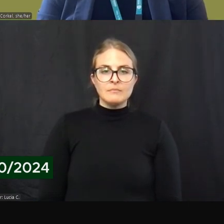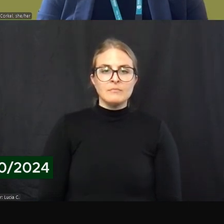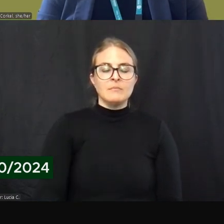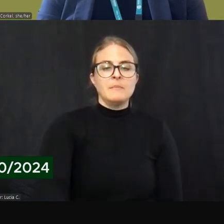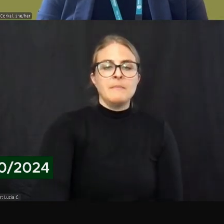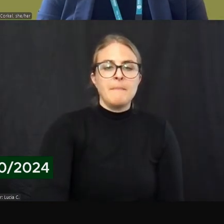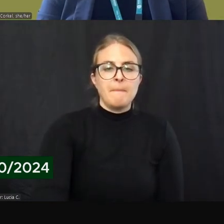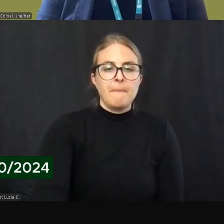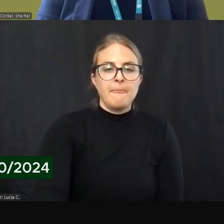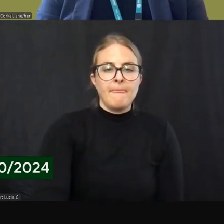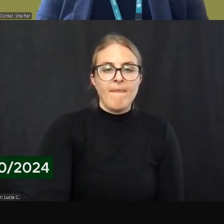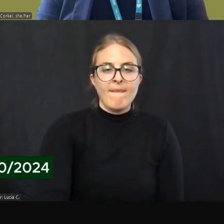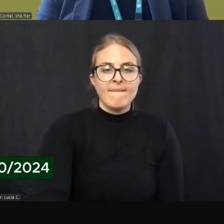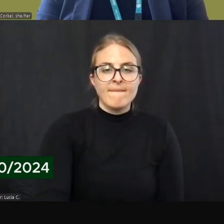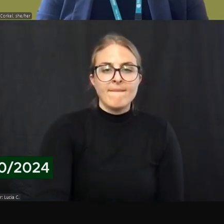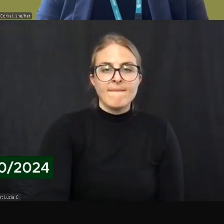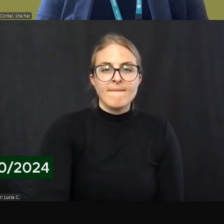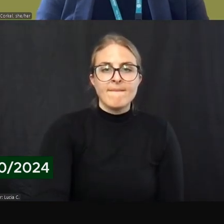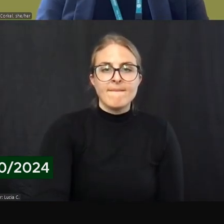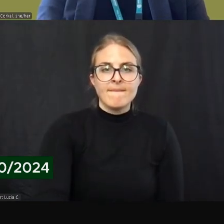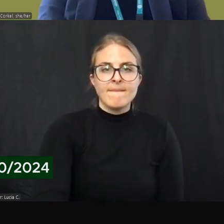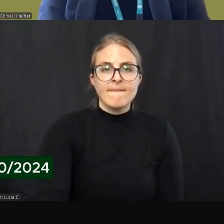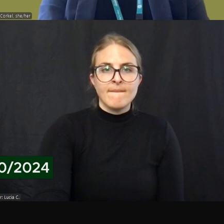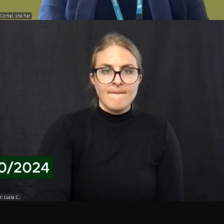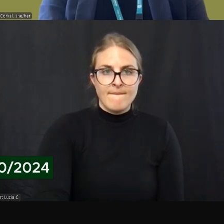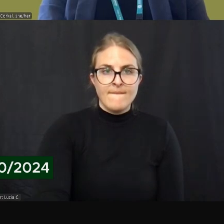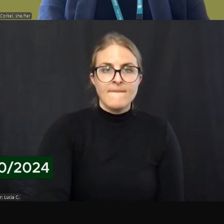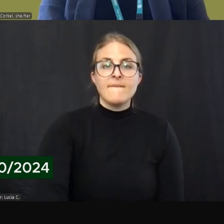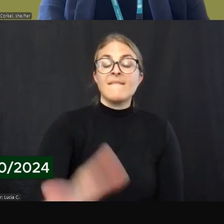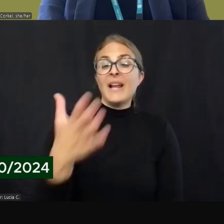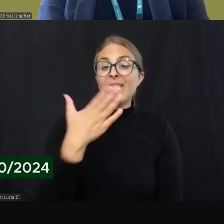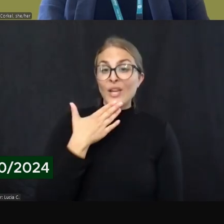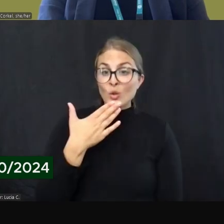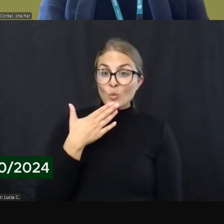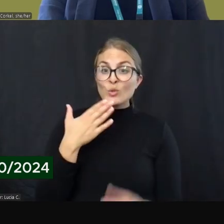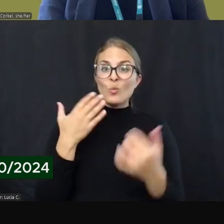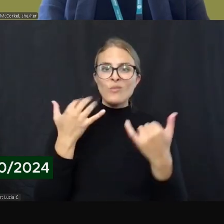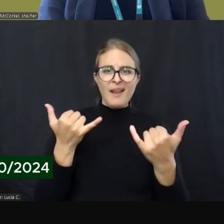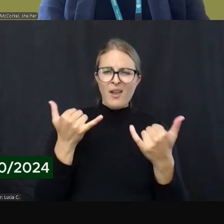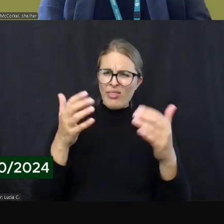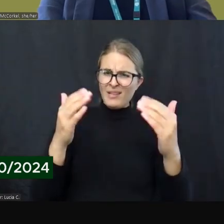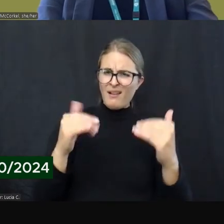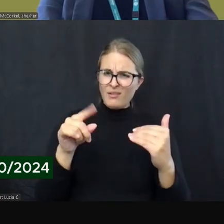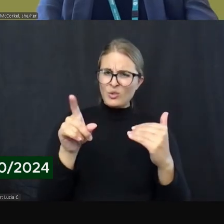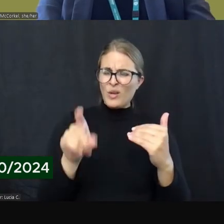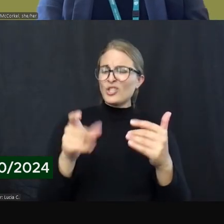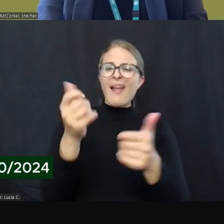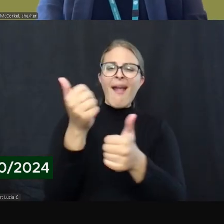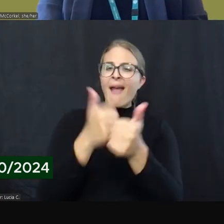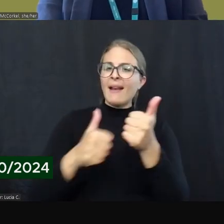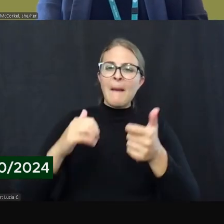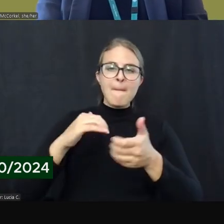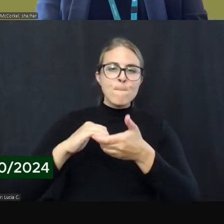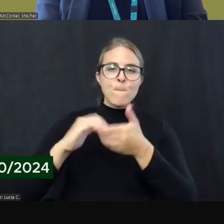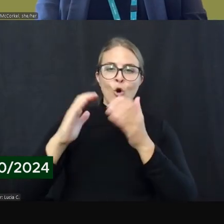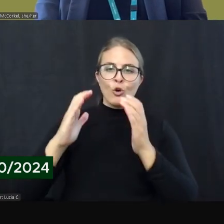Thank you. This next question I actually feel like any of the partners could address,